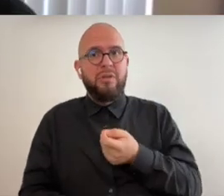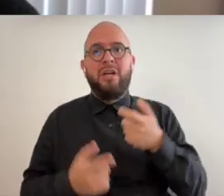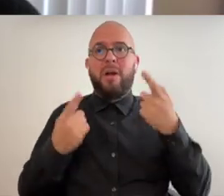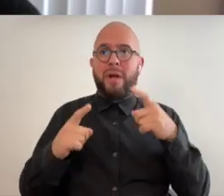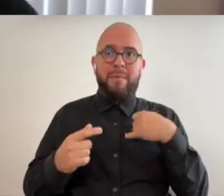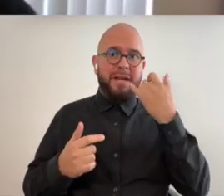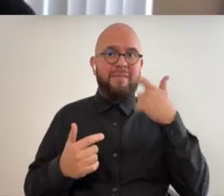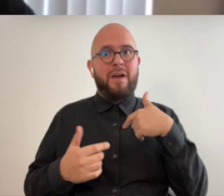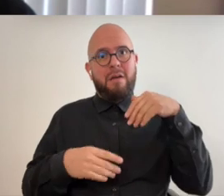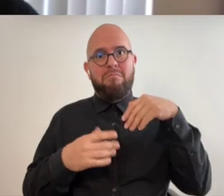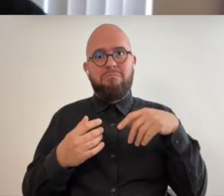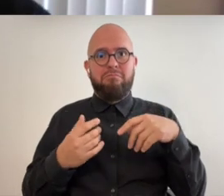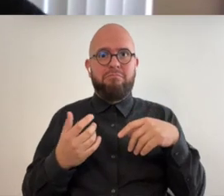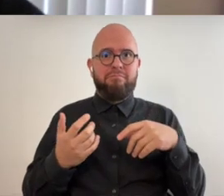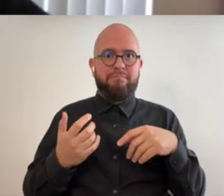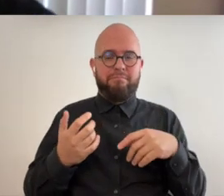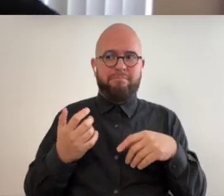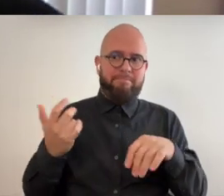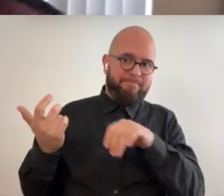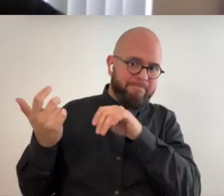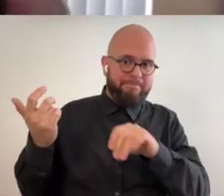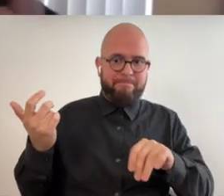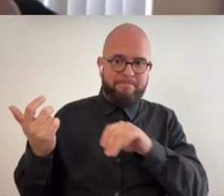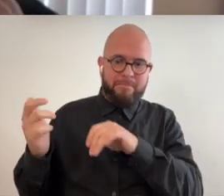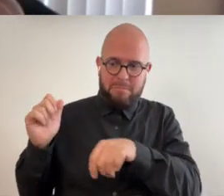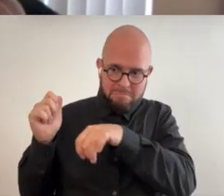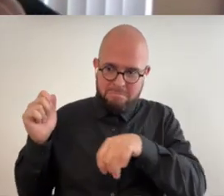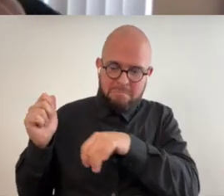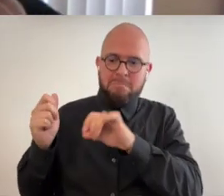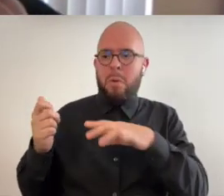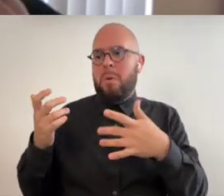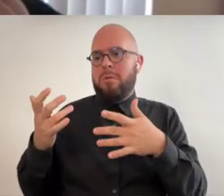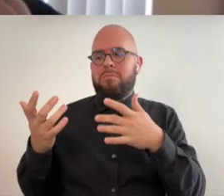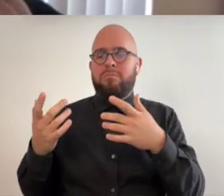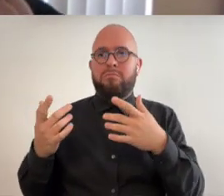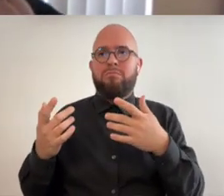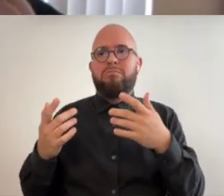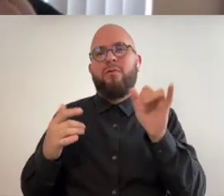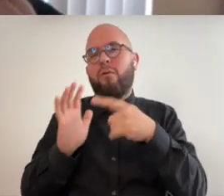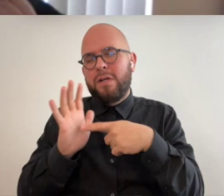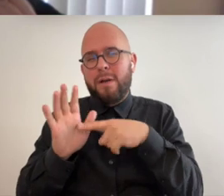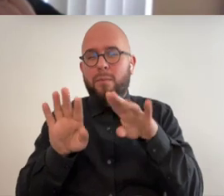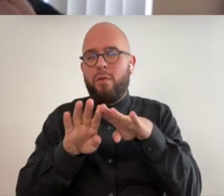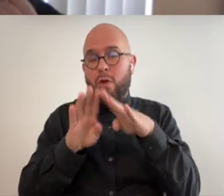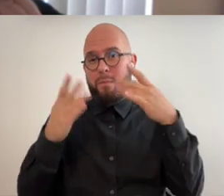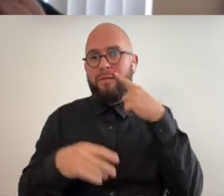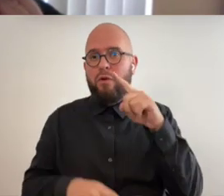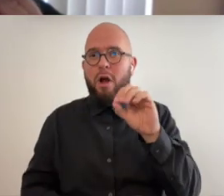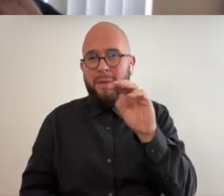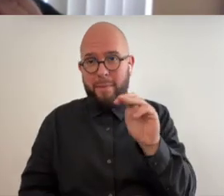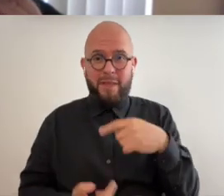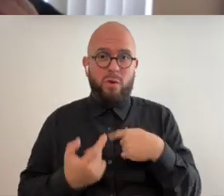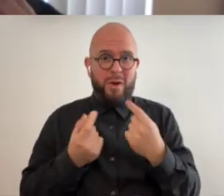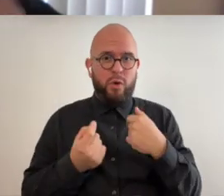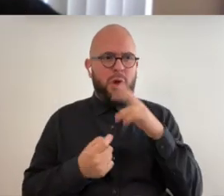in a space well for example when you know when at the opening of the optimal mobility what i will do is watch people